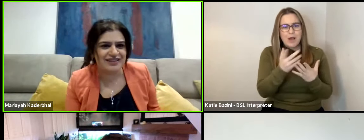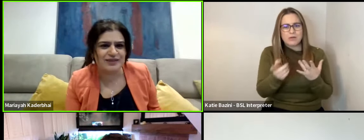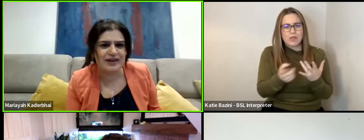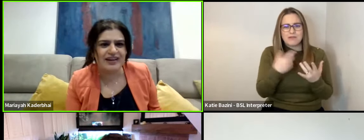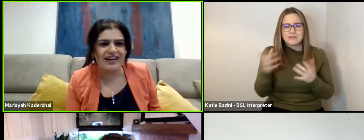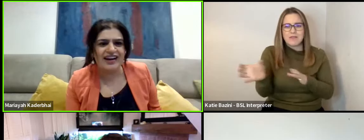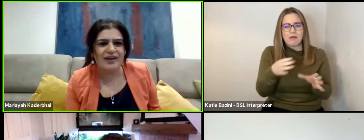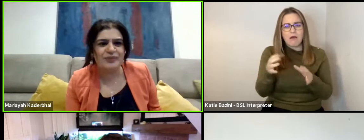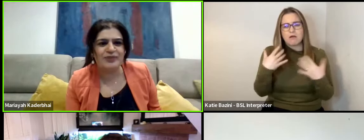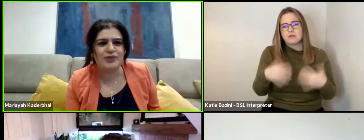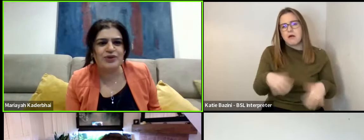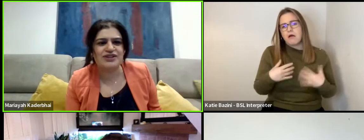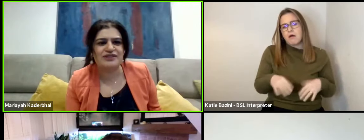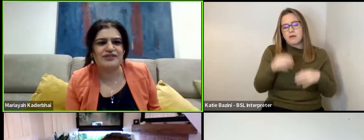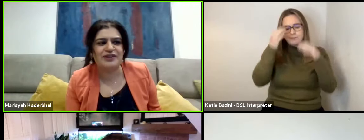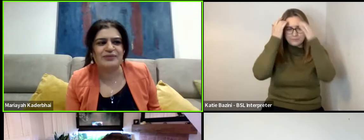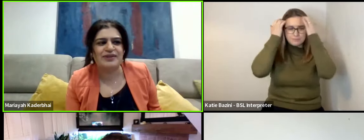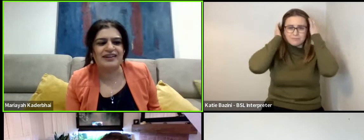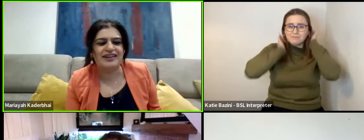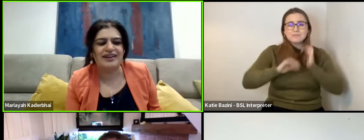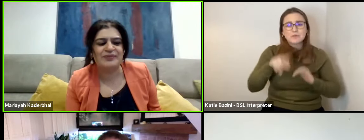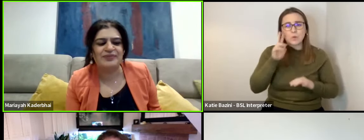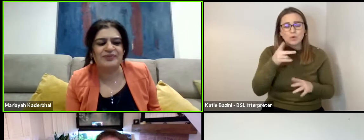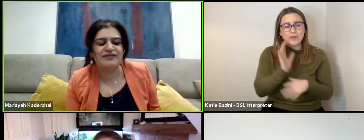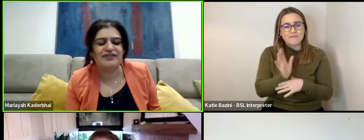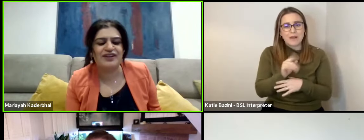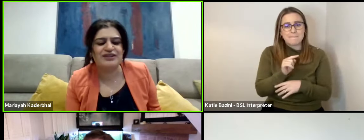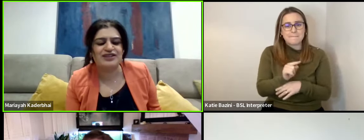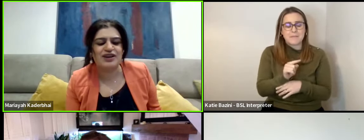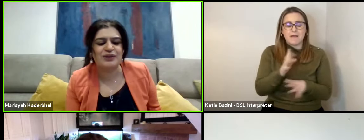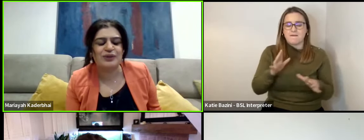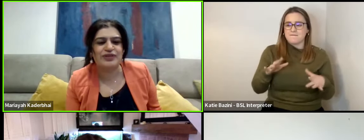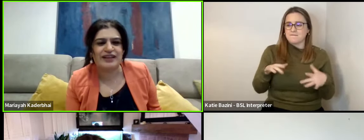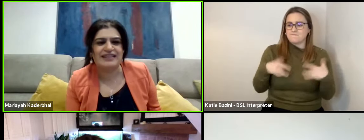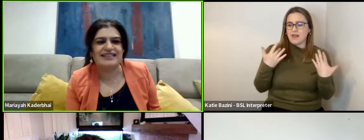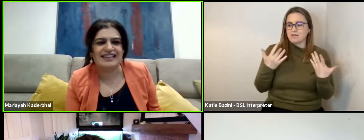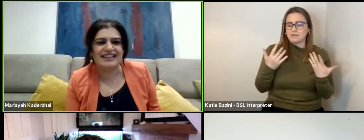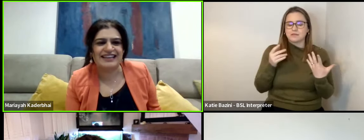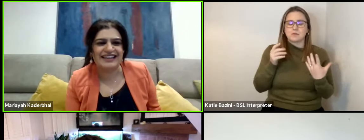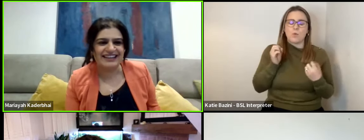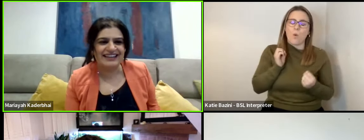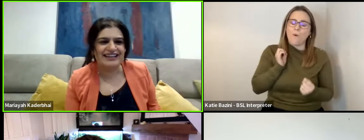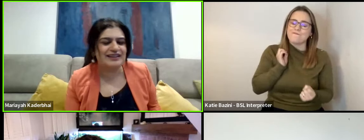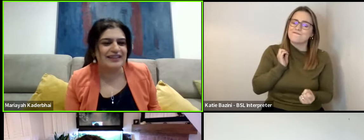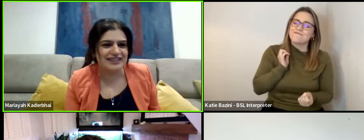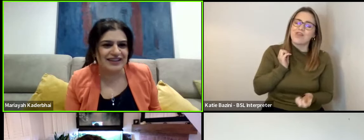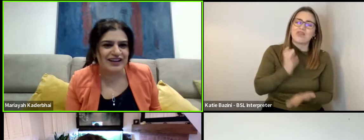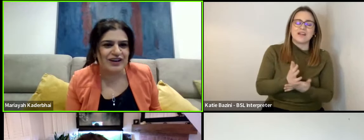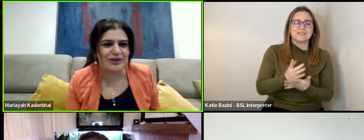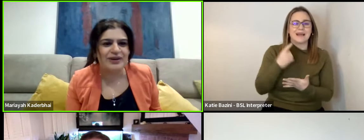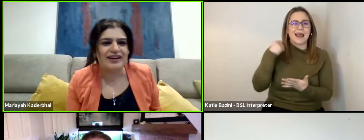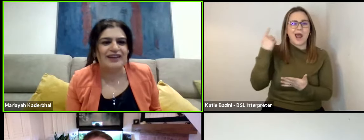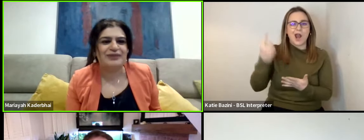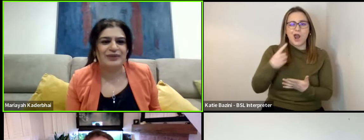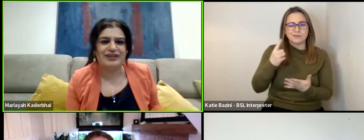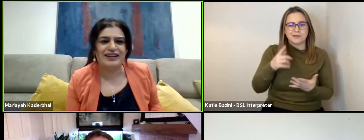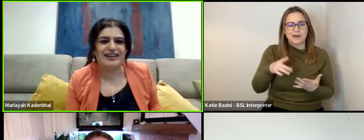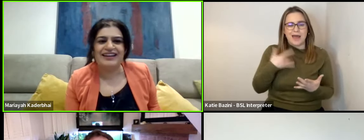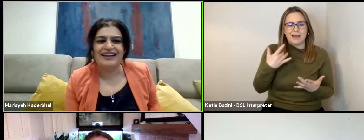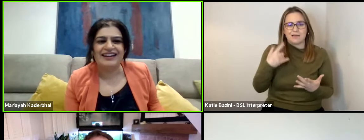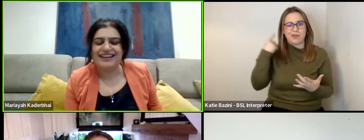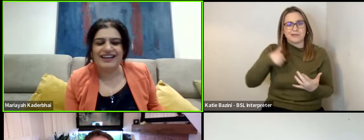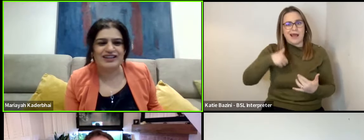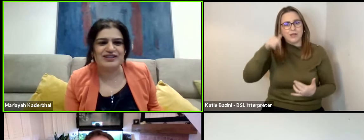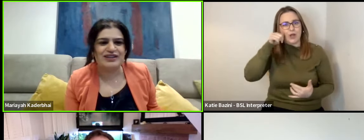that cast as well. Watching the film, it feels so authentically, the London I know, kind of with